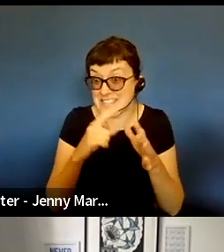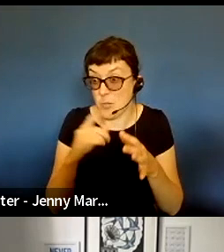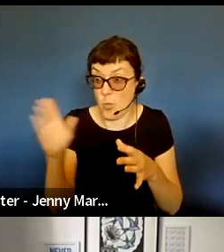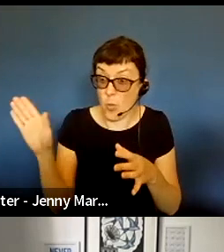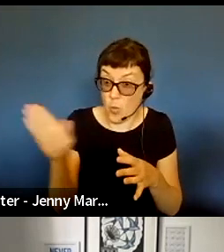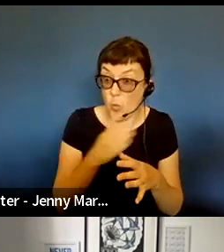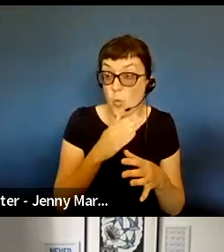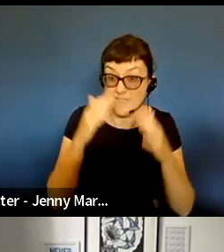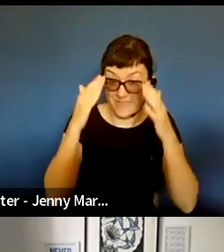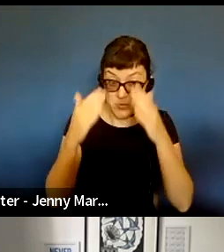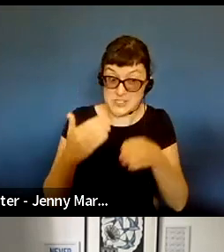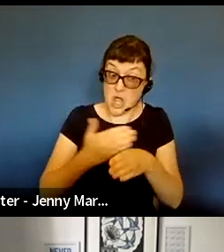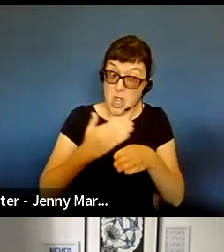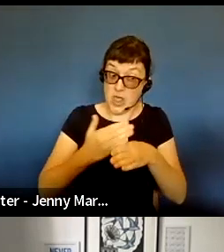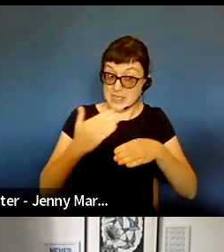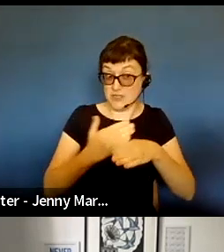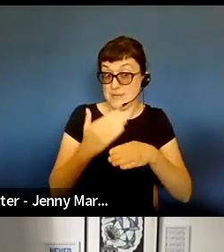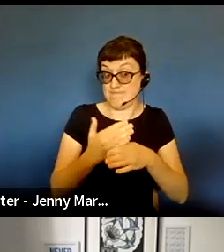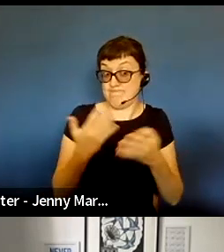focused on early career.